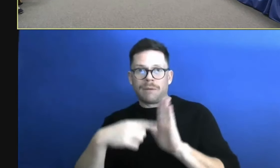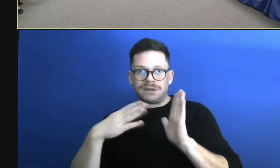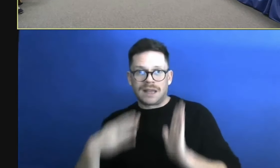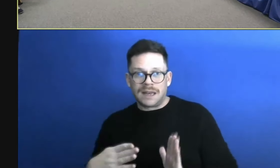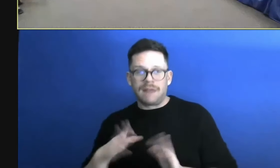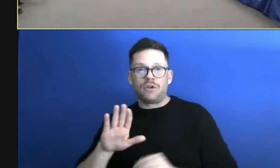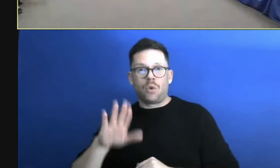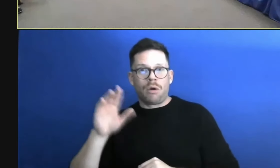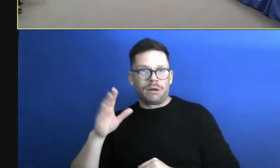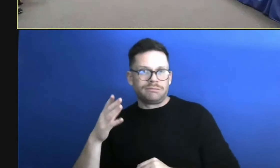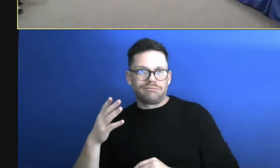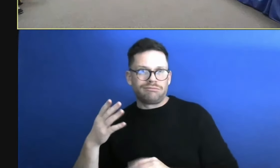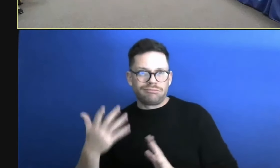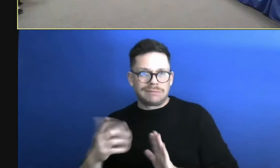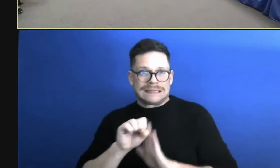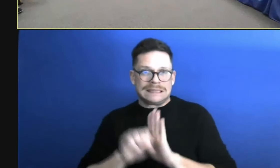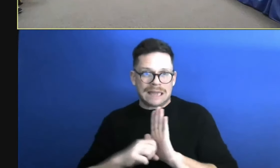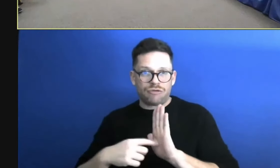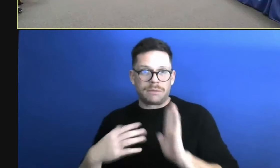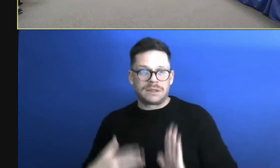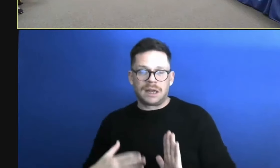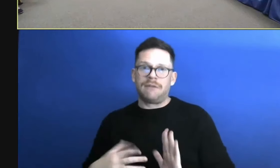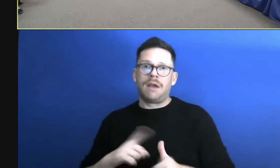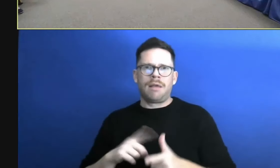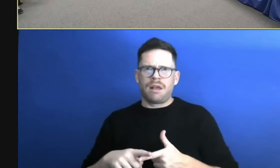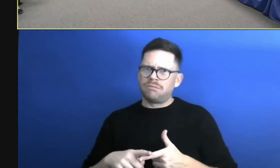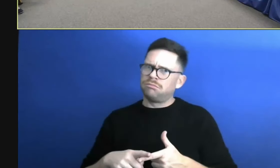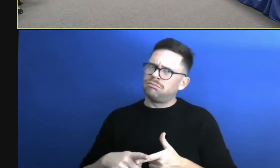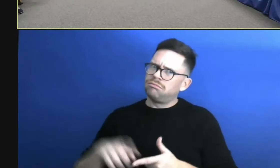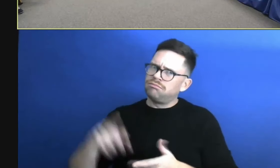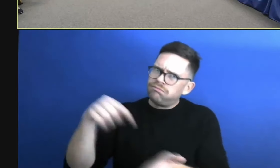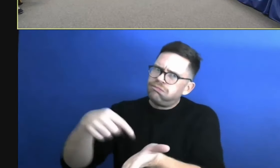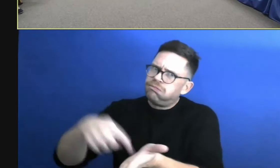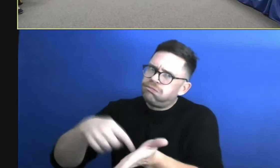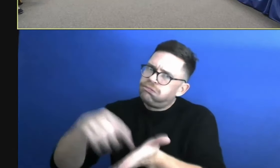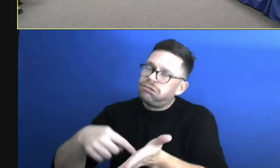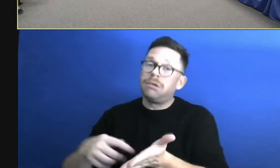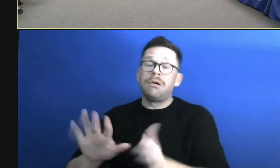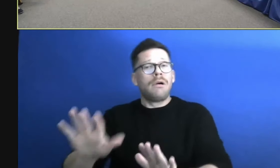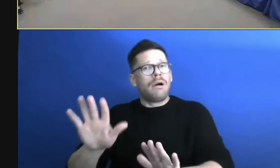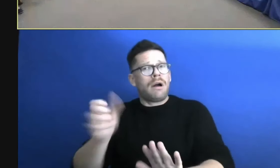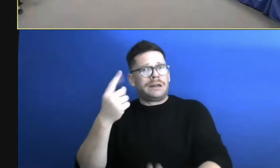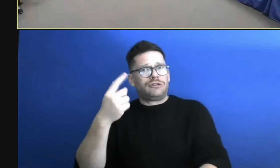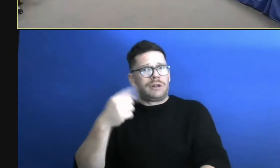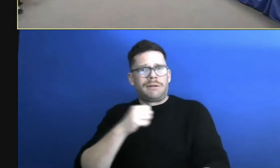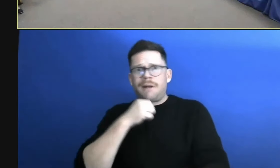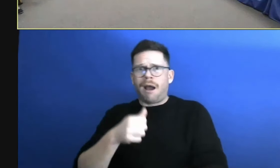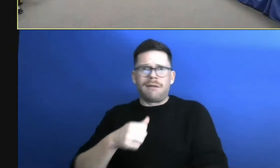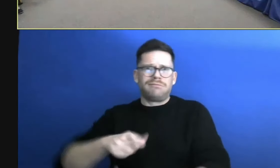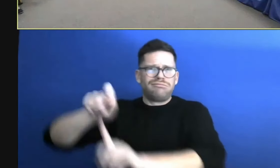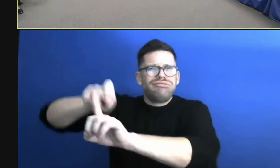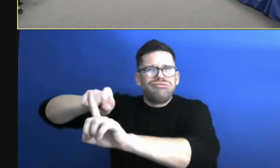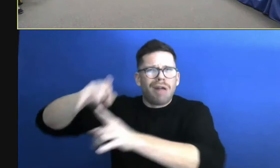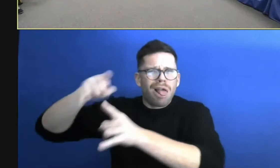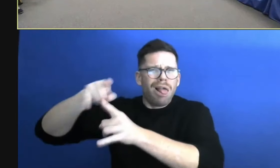hold them to that because we really don't know how our state senators are representatives as well. And that's not a knock on them. I'm not trying to, you know, attack them for that.